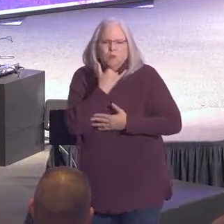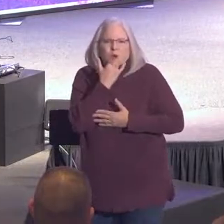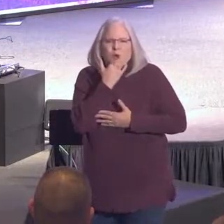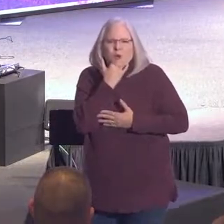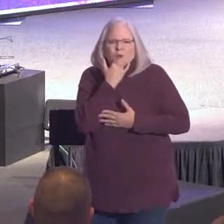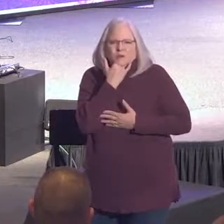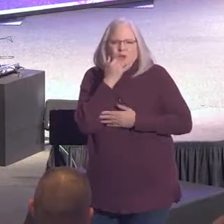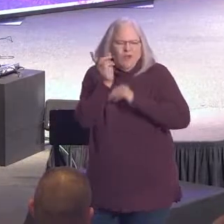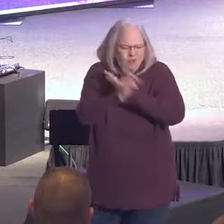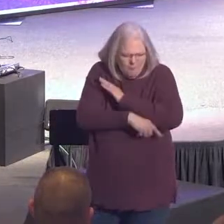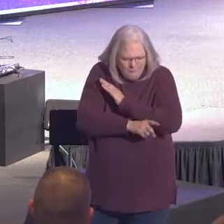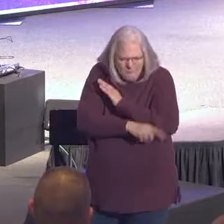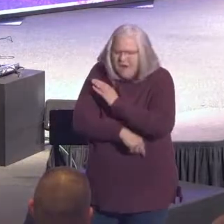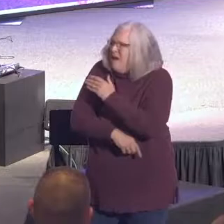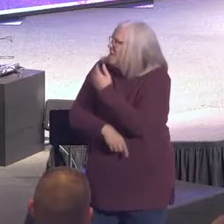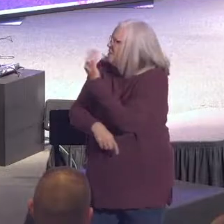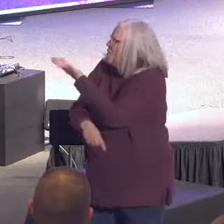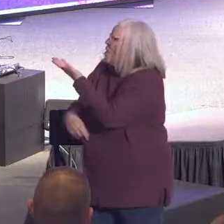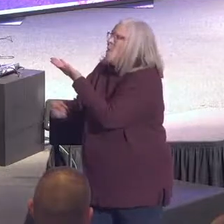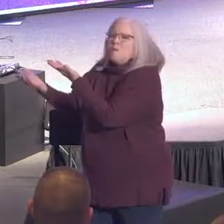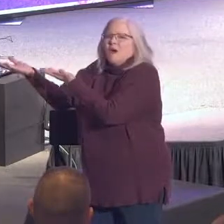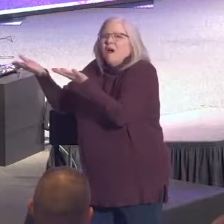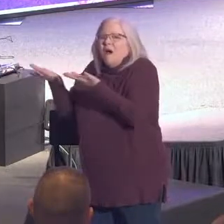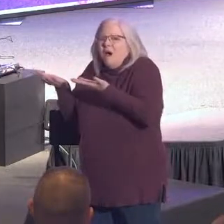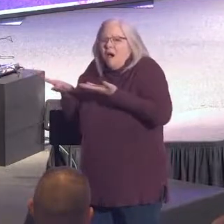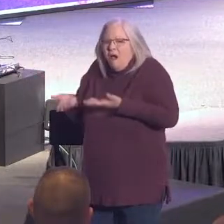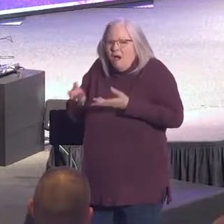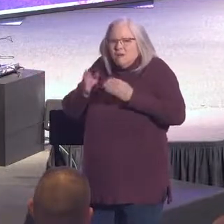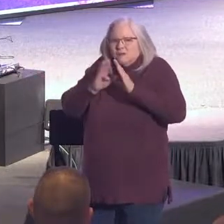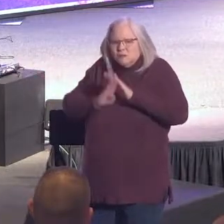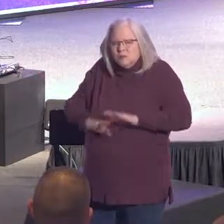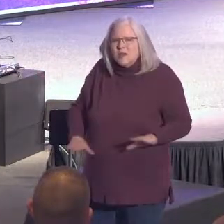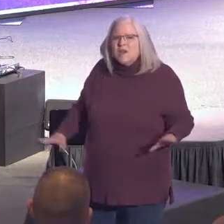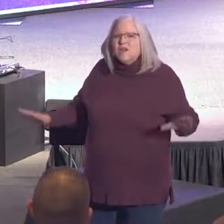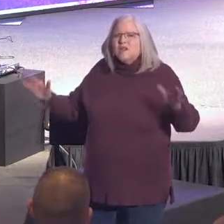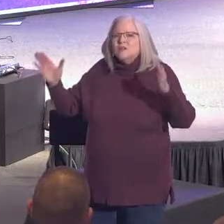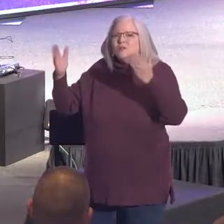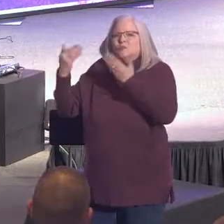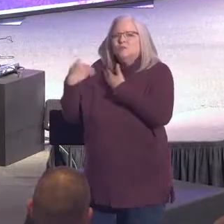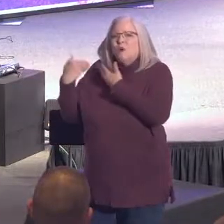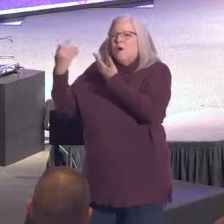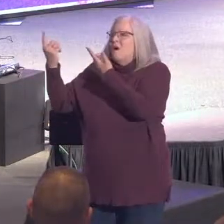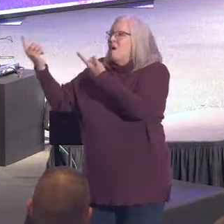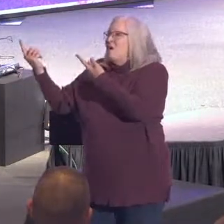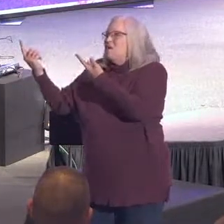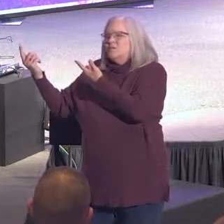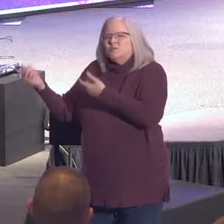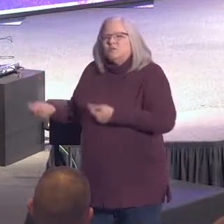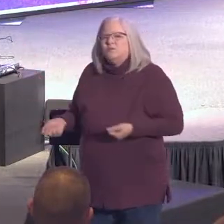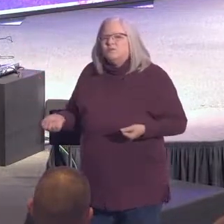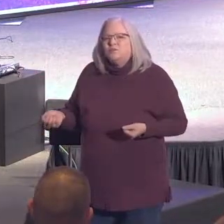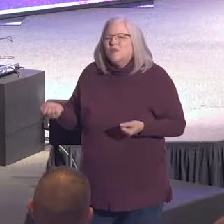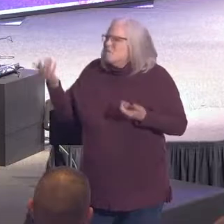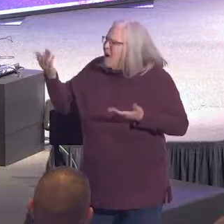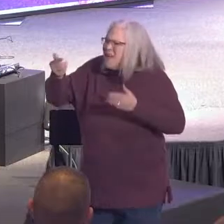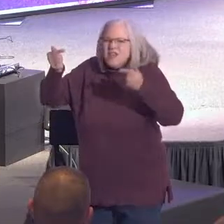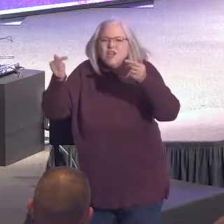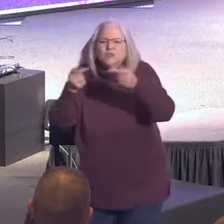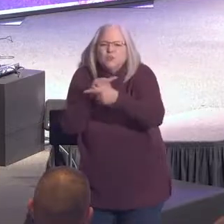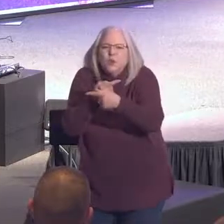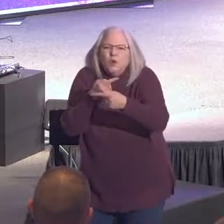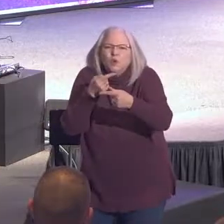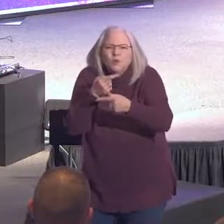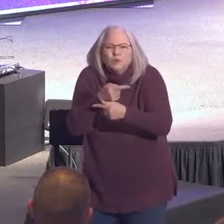punishment that brought us peace was on him. And by his wounds,